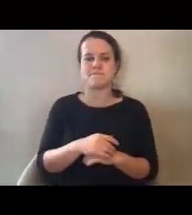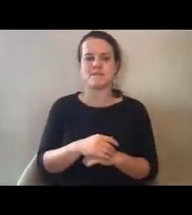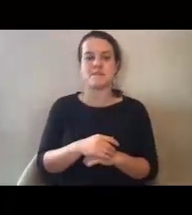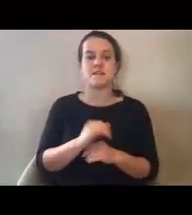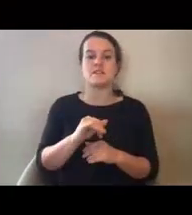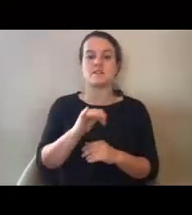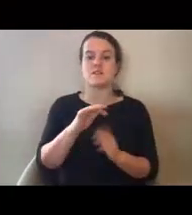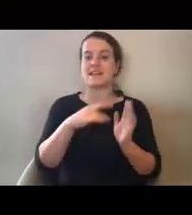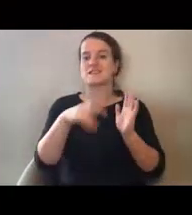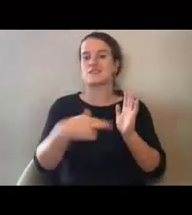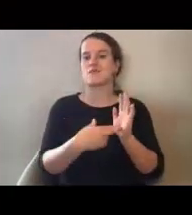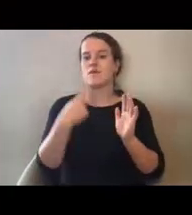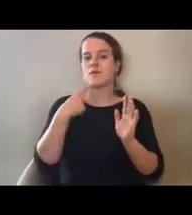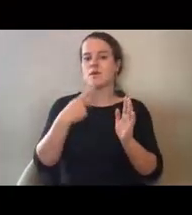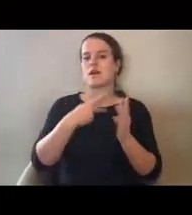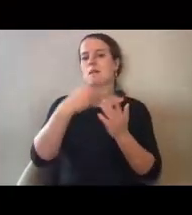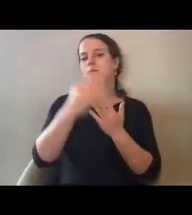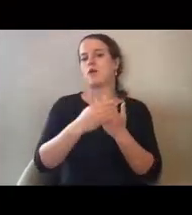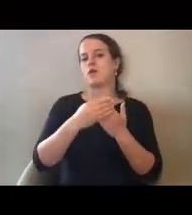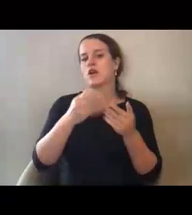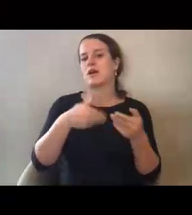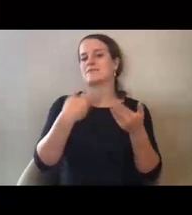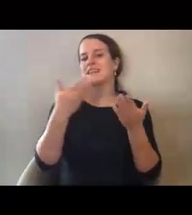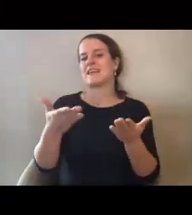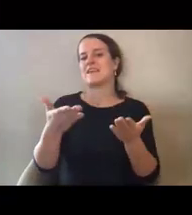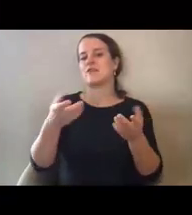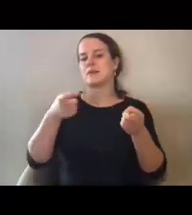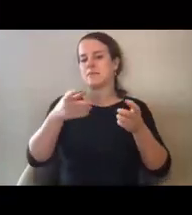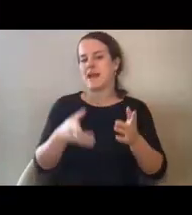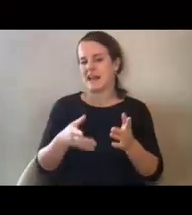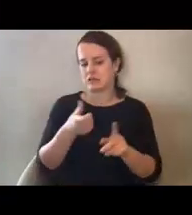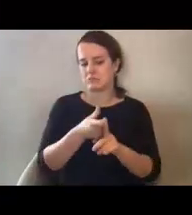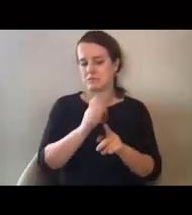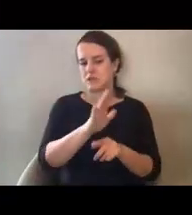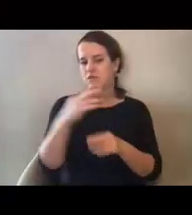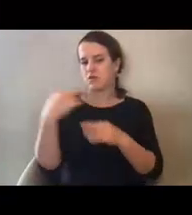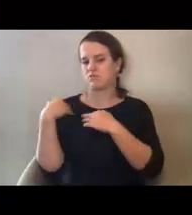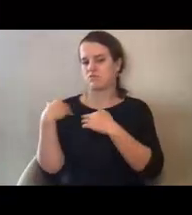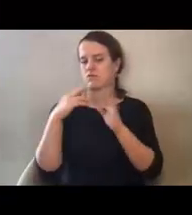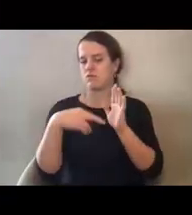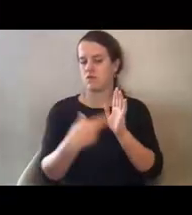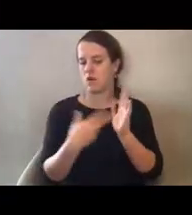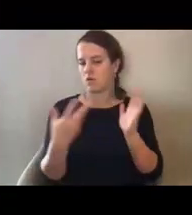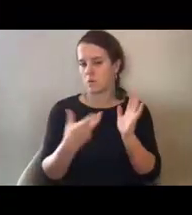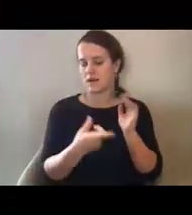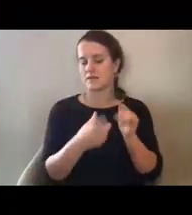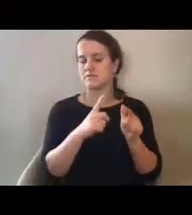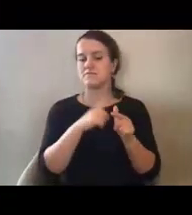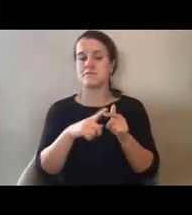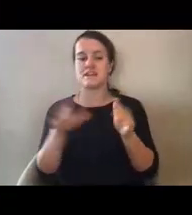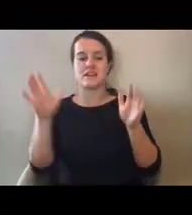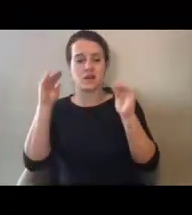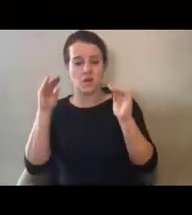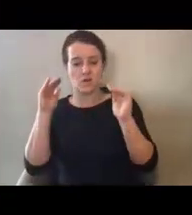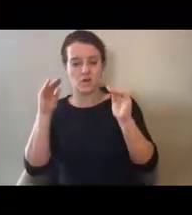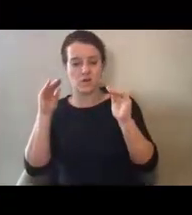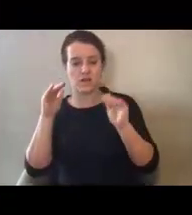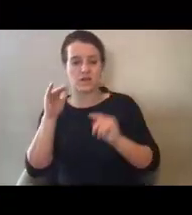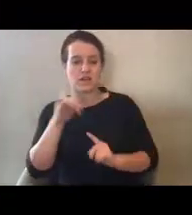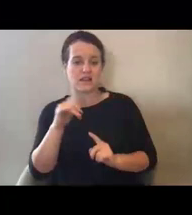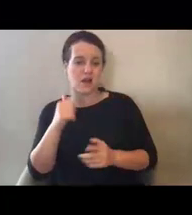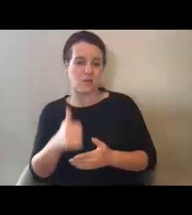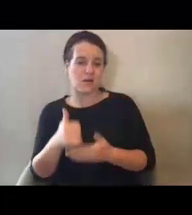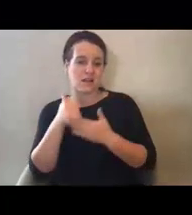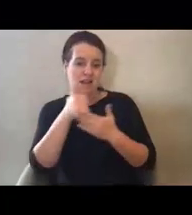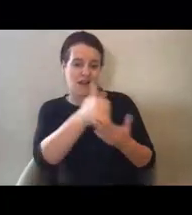scope of what a program delivery manager will be able to do. And hopefully that will be of help